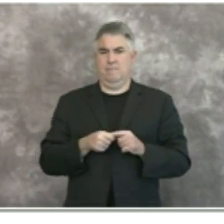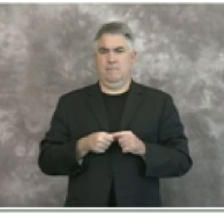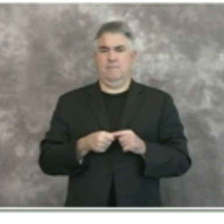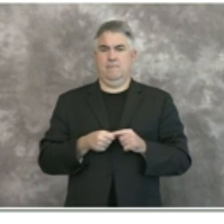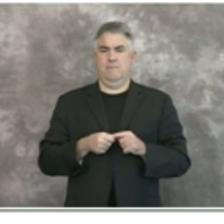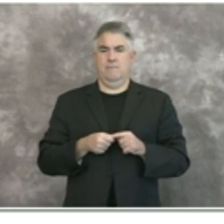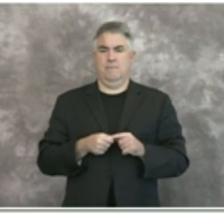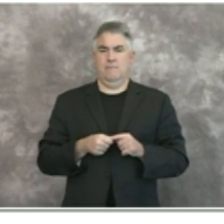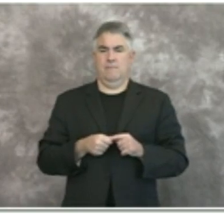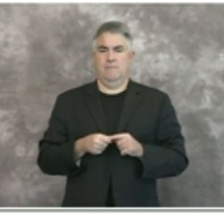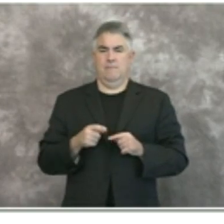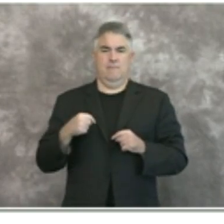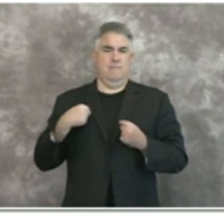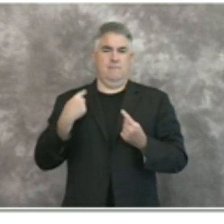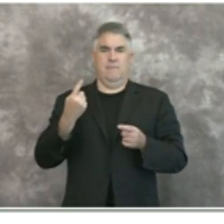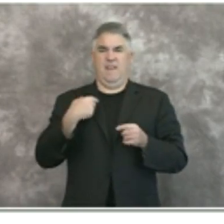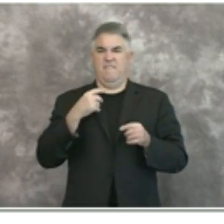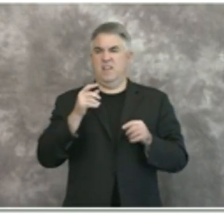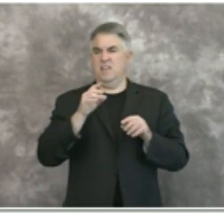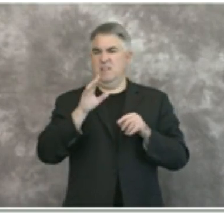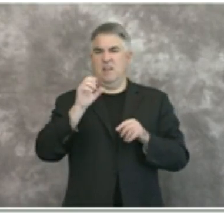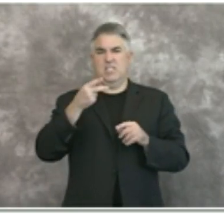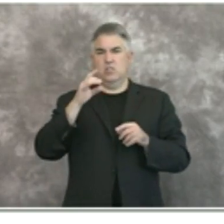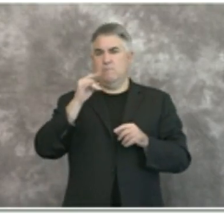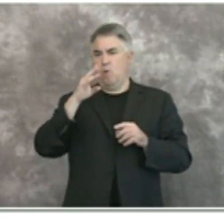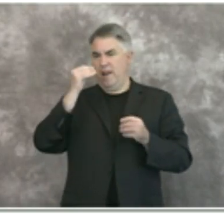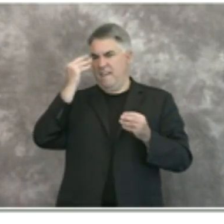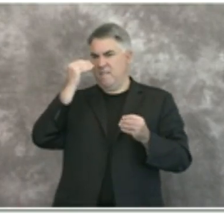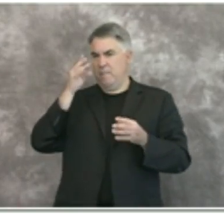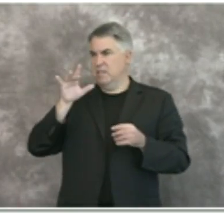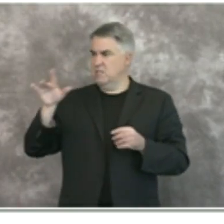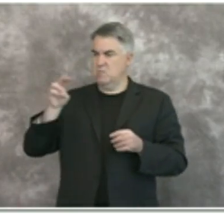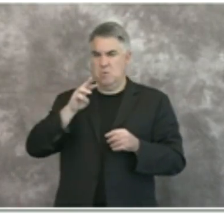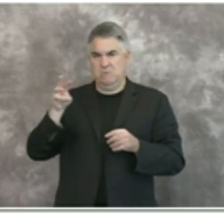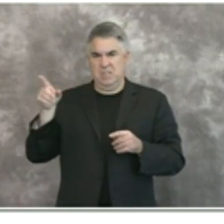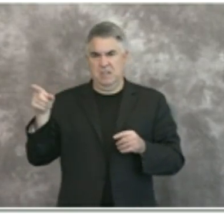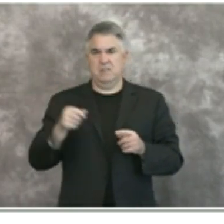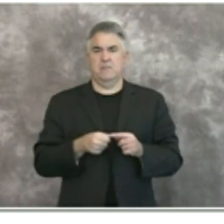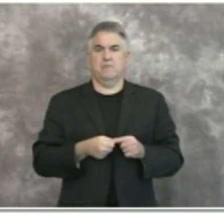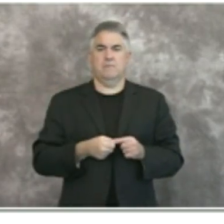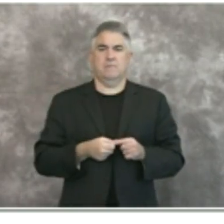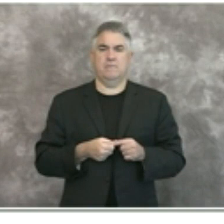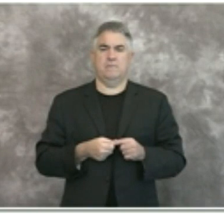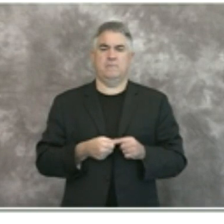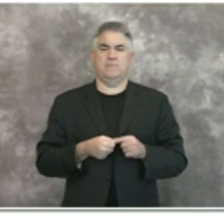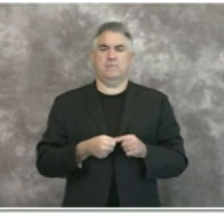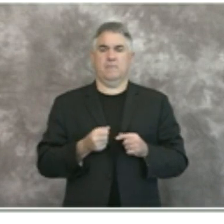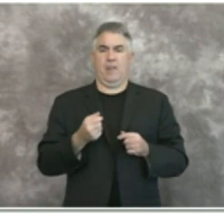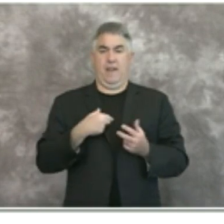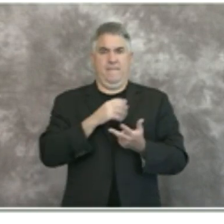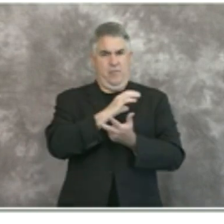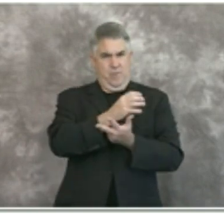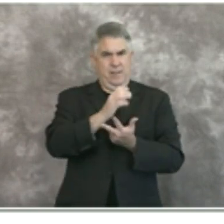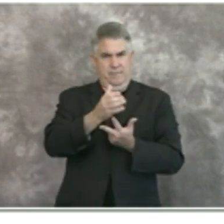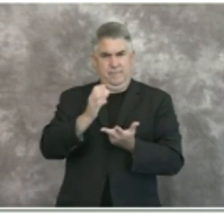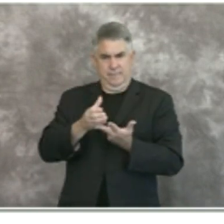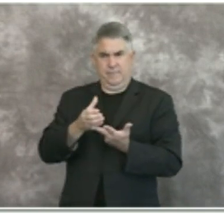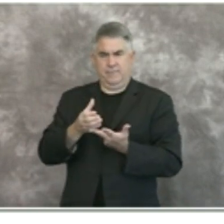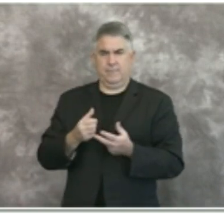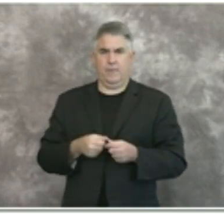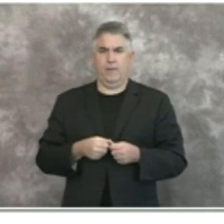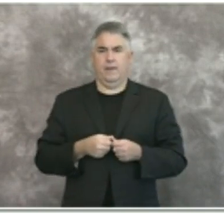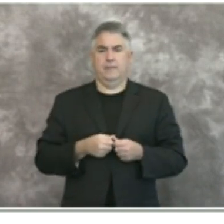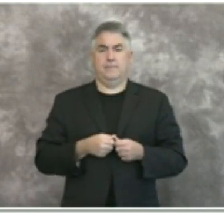and i might also count that we have the three categories uh for each of the 13 uh triggers